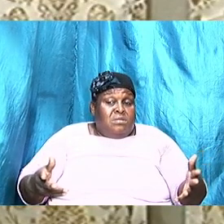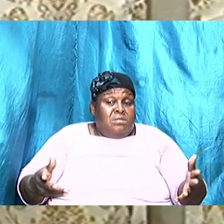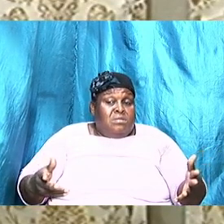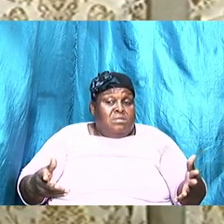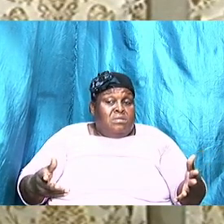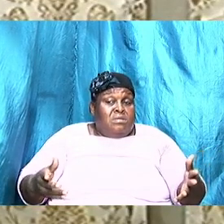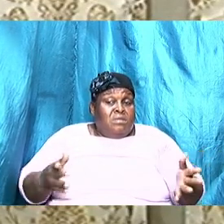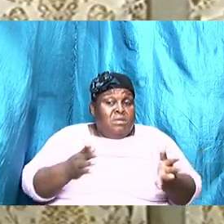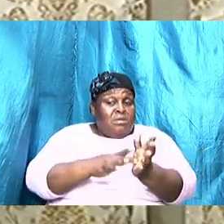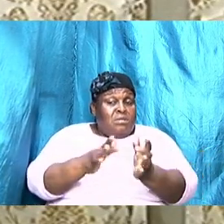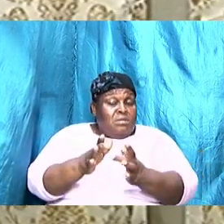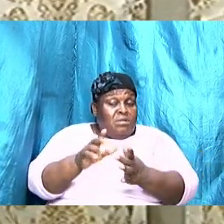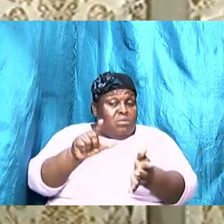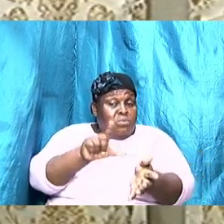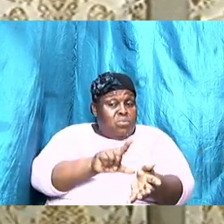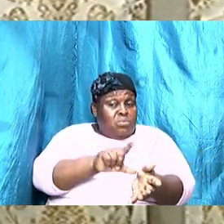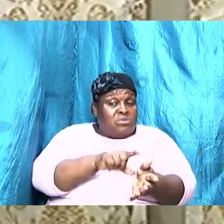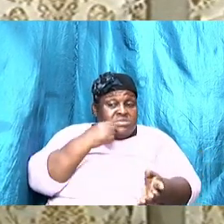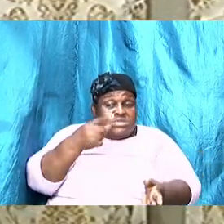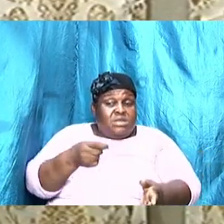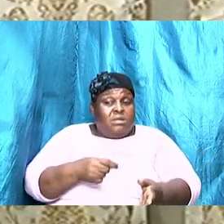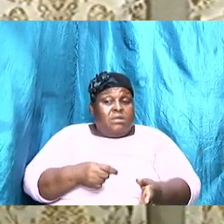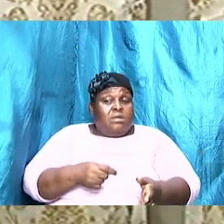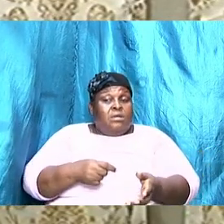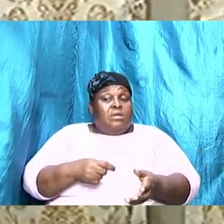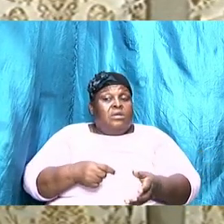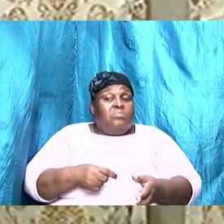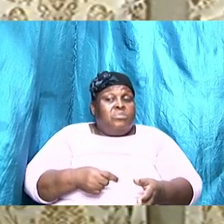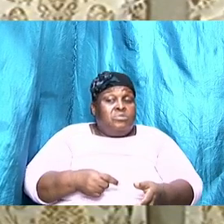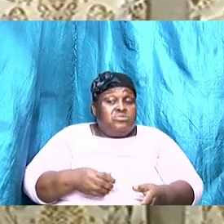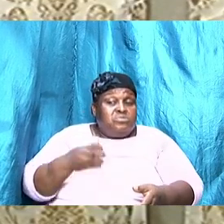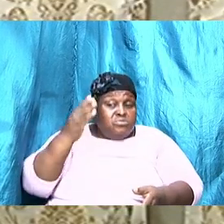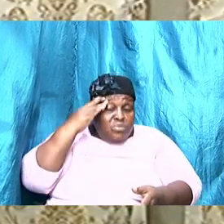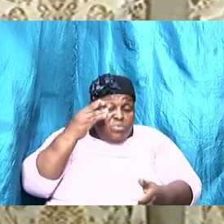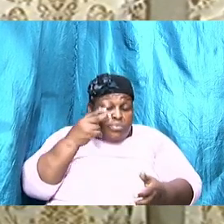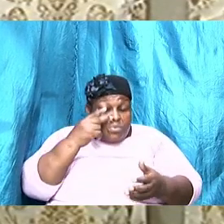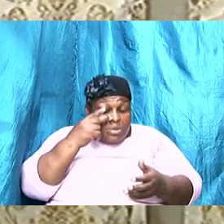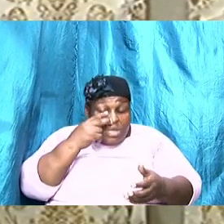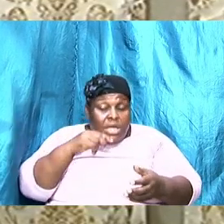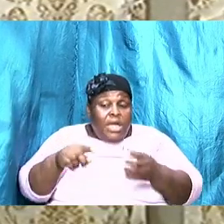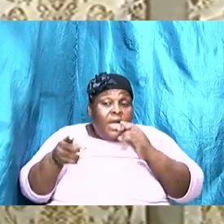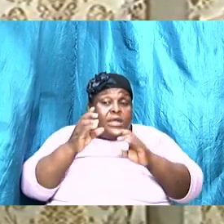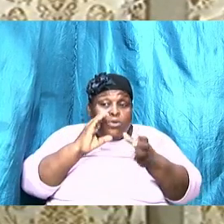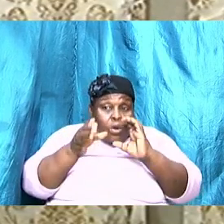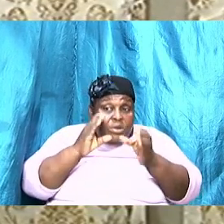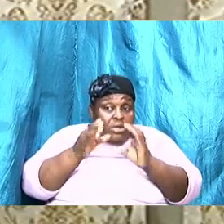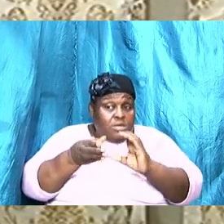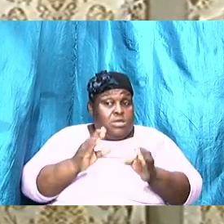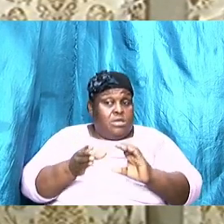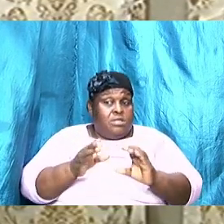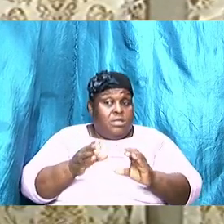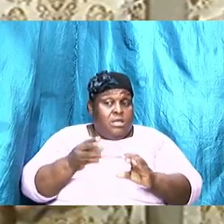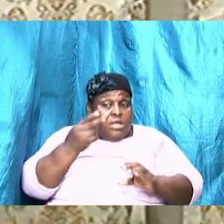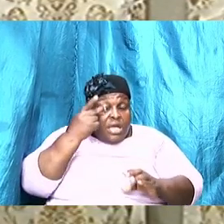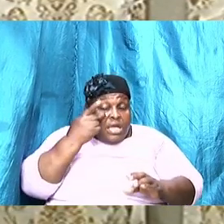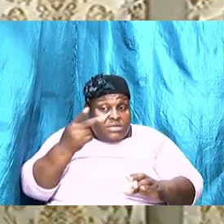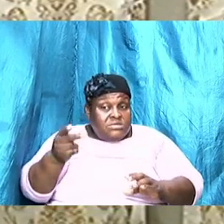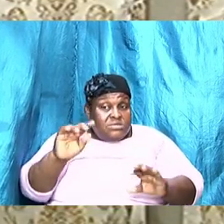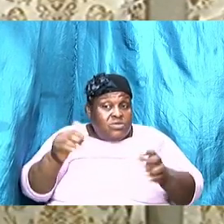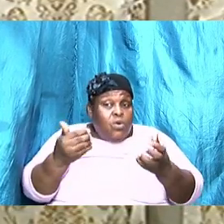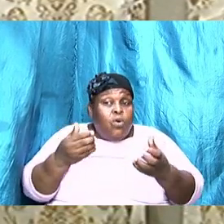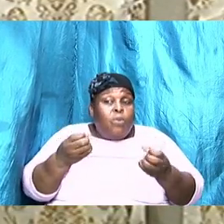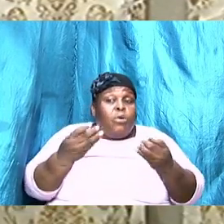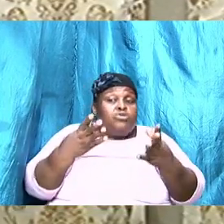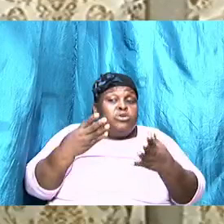itemize the thing see what it costs and see that you have enough money otherwise you're going start and finish it and people going laugh